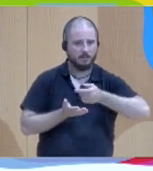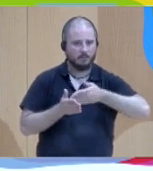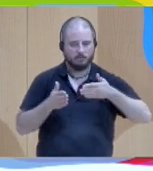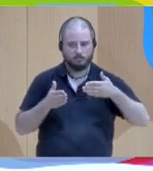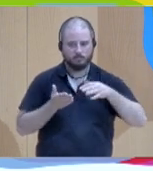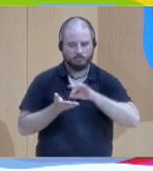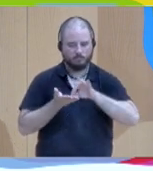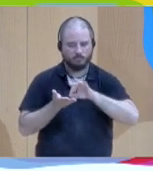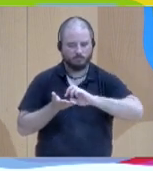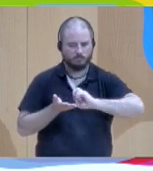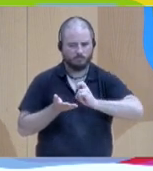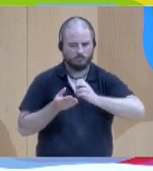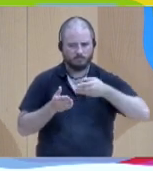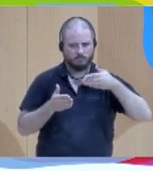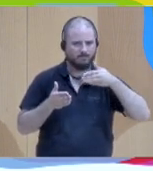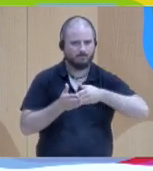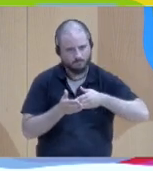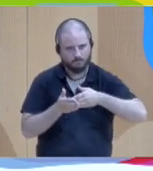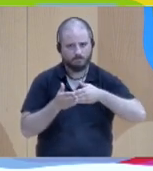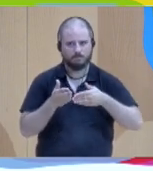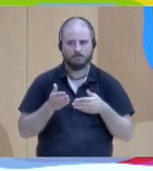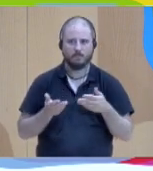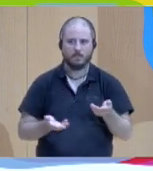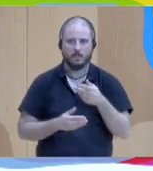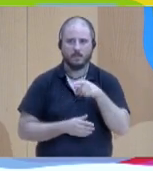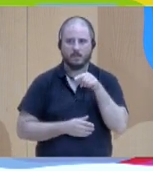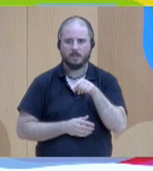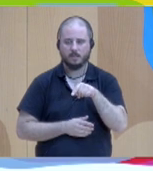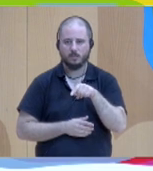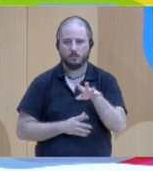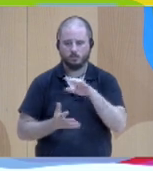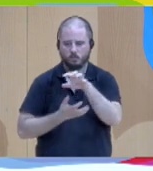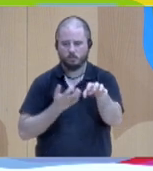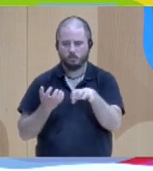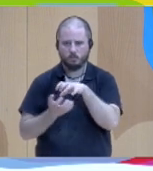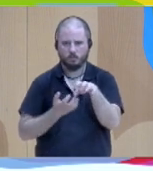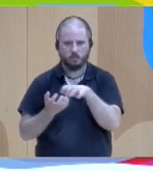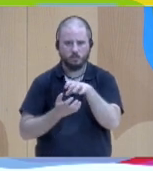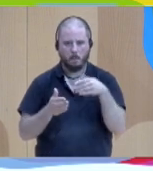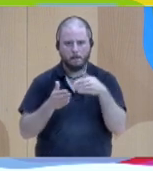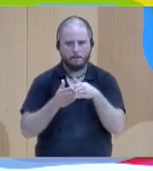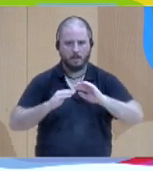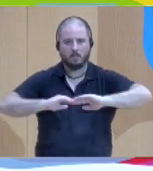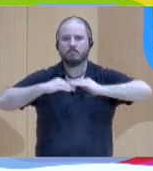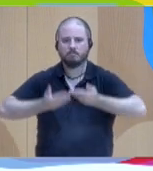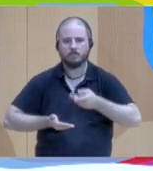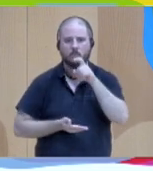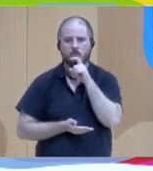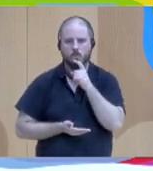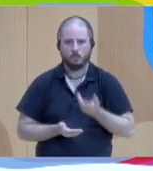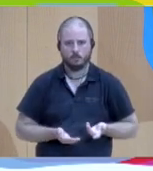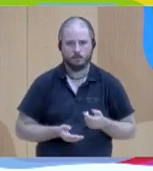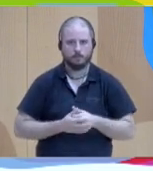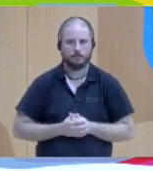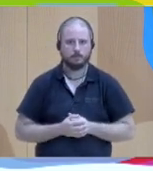this is something, you know, I've been in several places around the world and asked the question, you know, Have you, in your country,